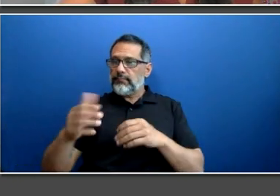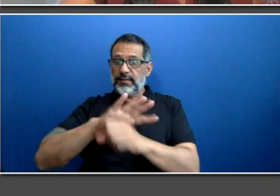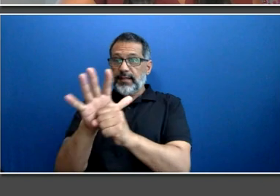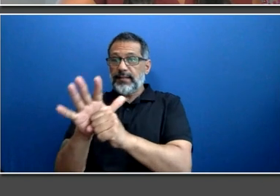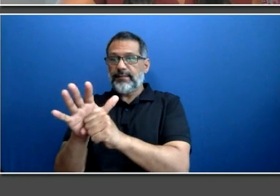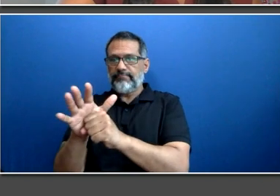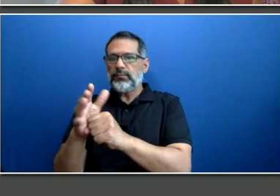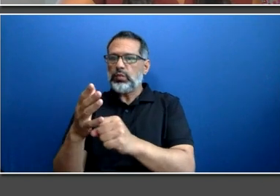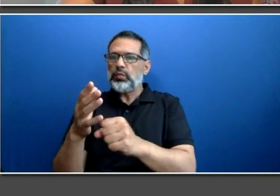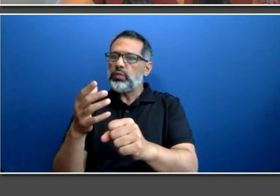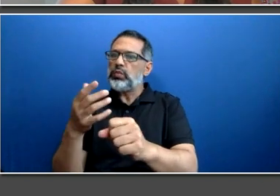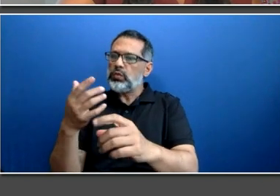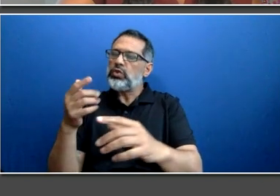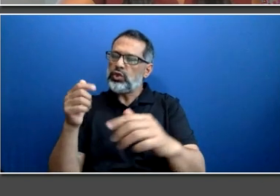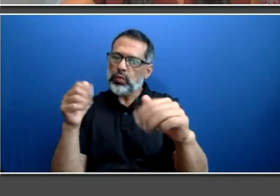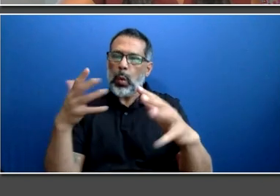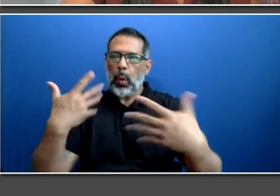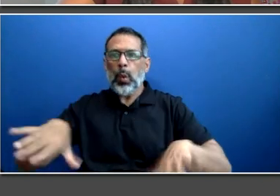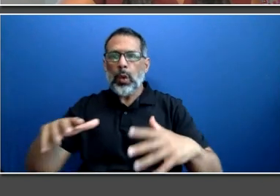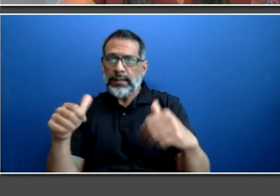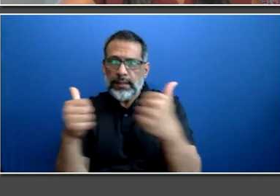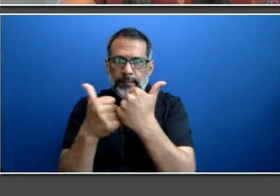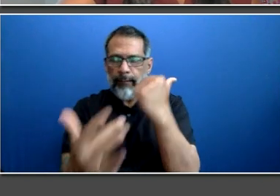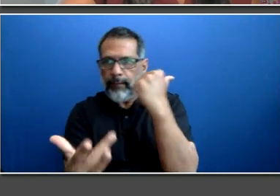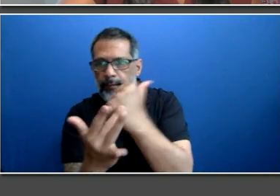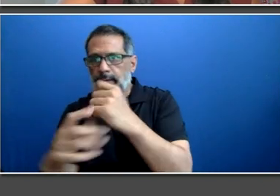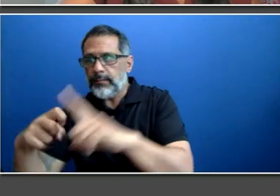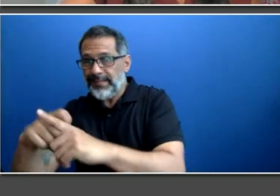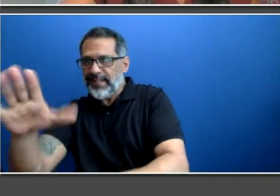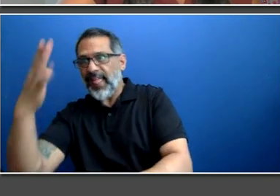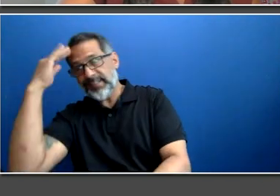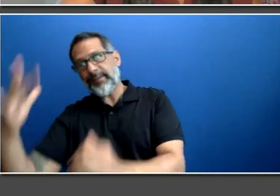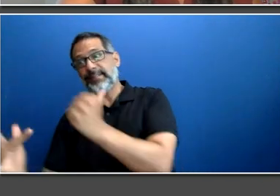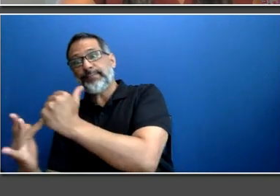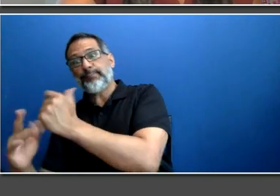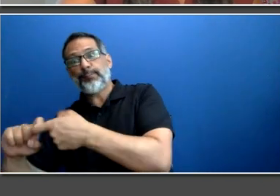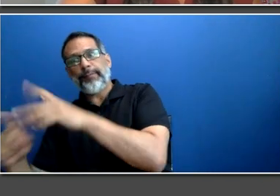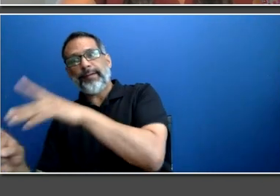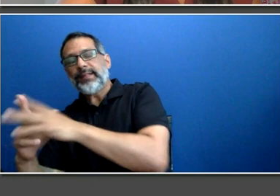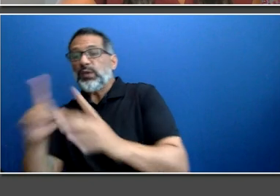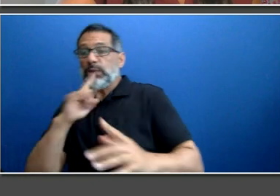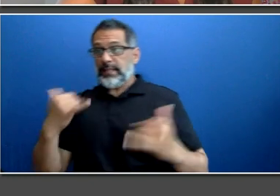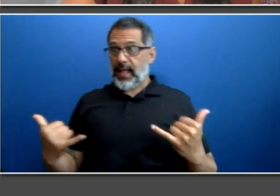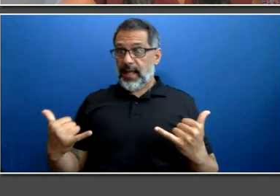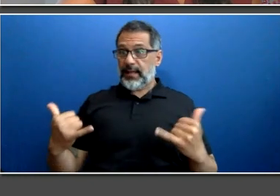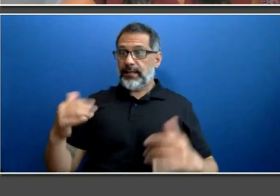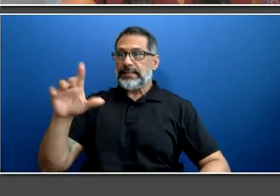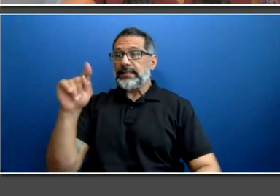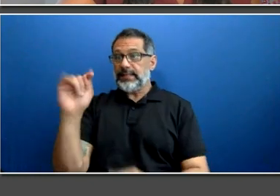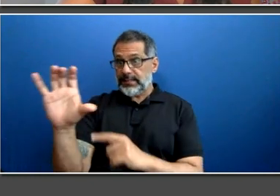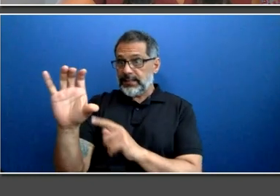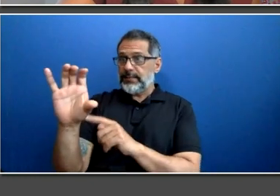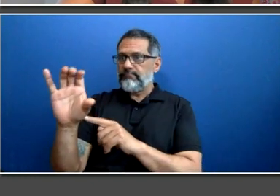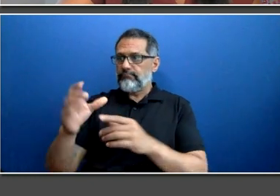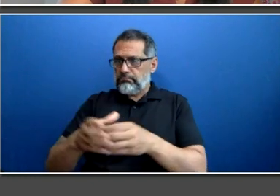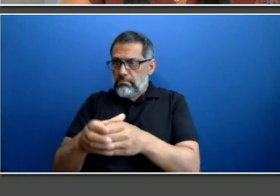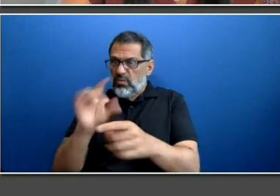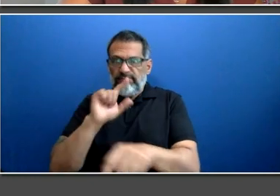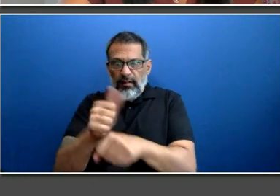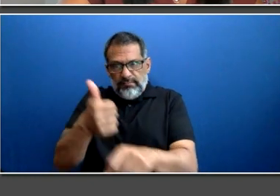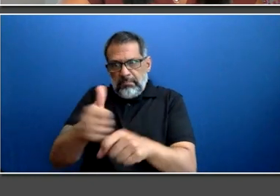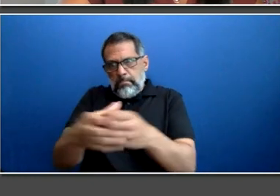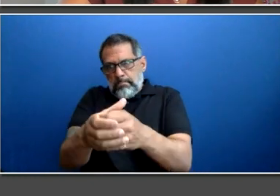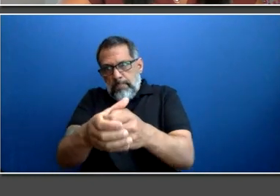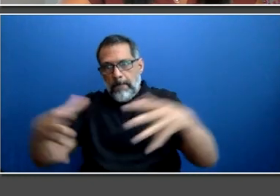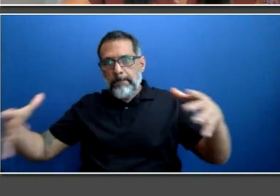there is a lot of expansion happening at the TTC. And in addition, many of our employees are eligible